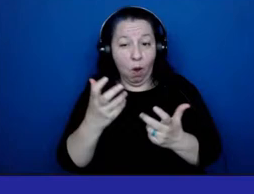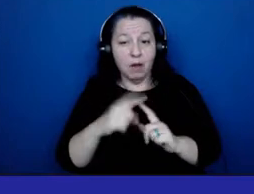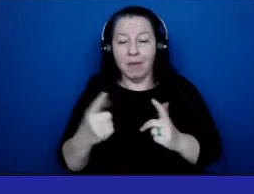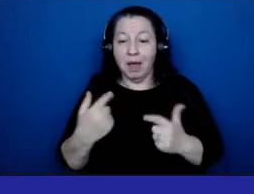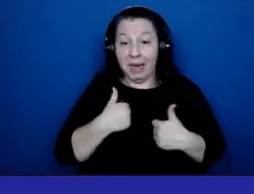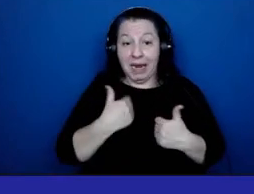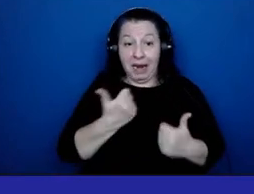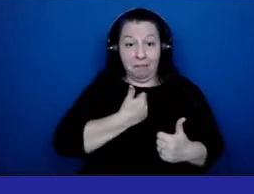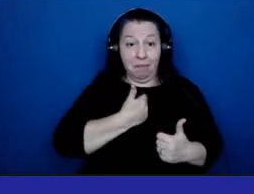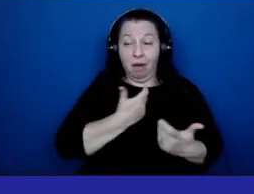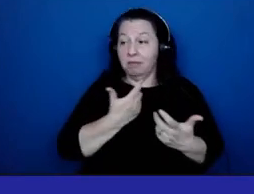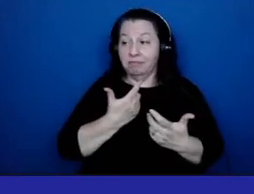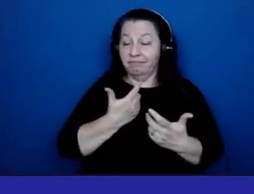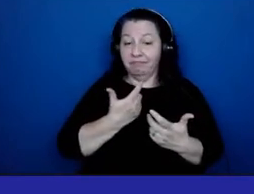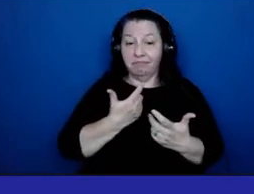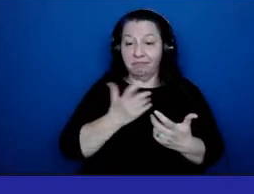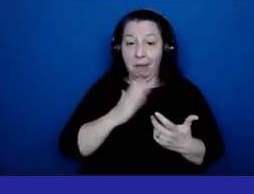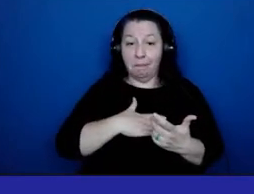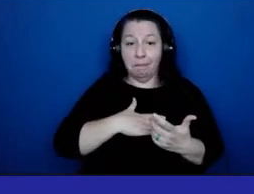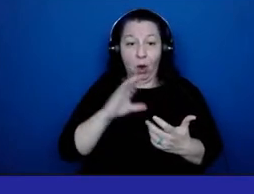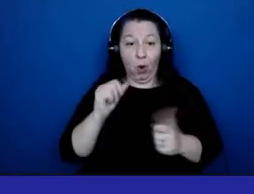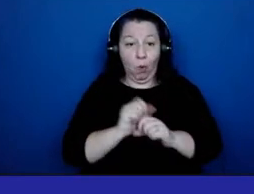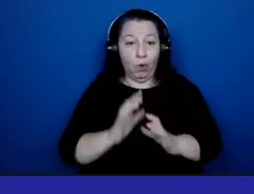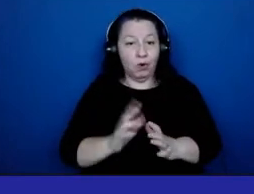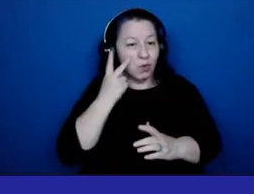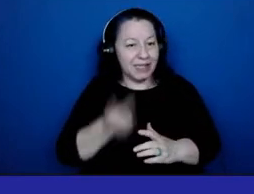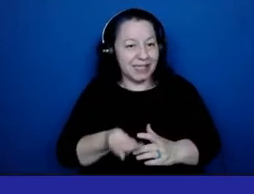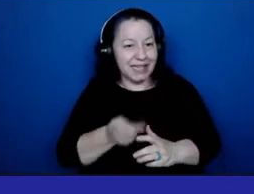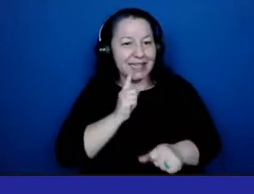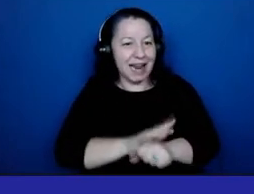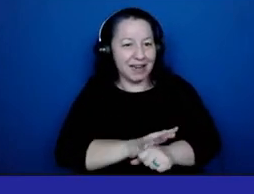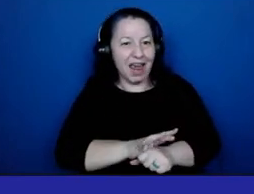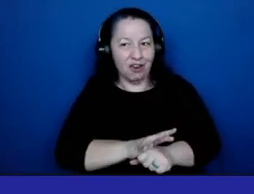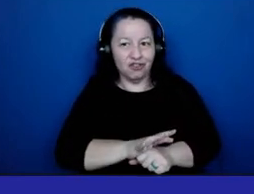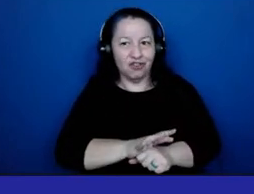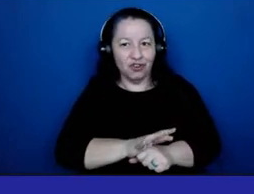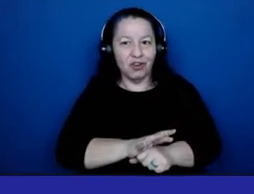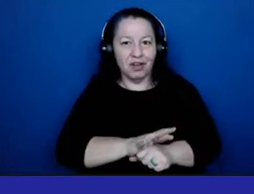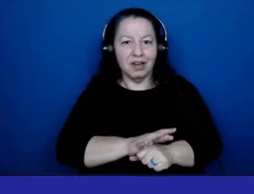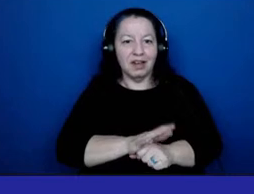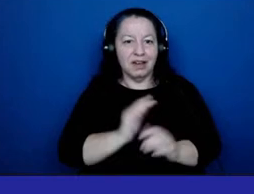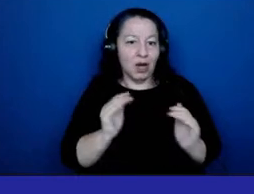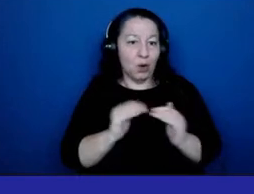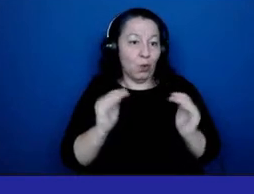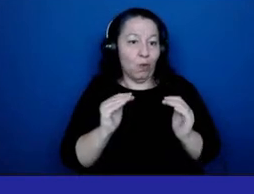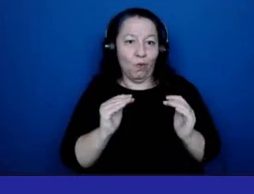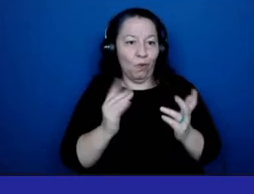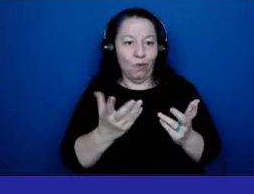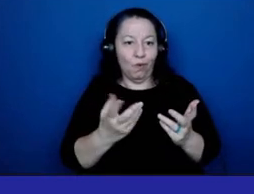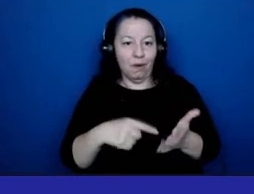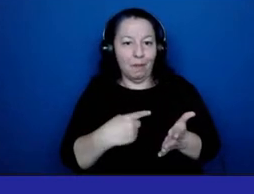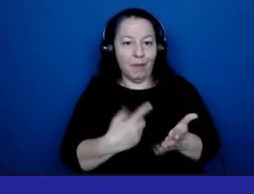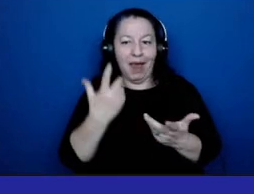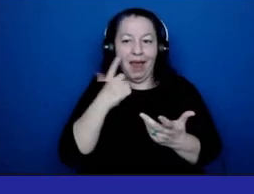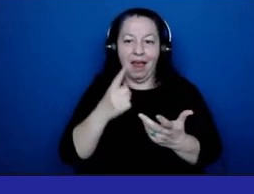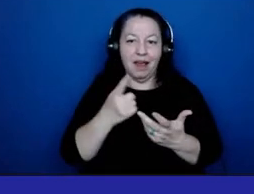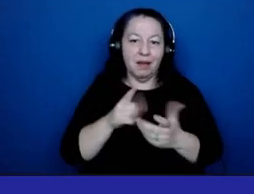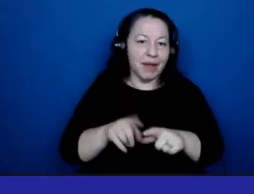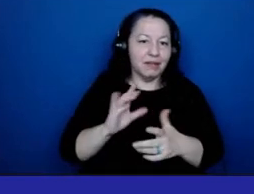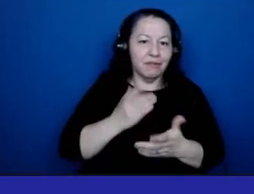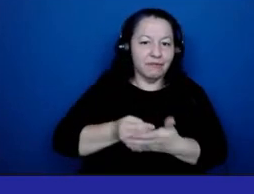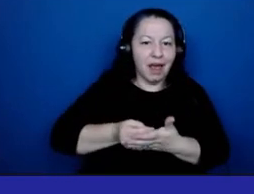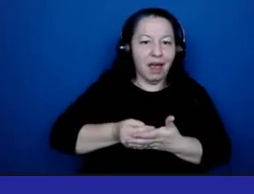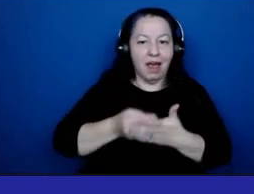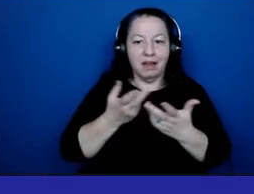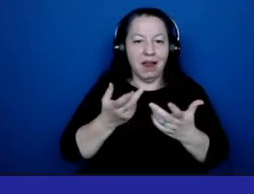social workers are going to see our dedication reciprocated financially. You know, remember, the salaries at